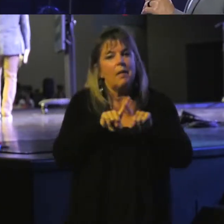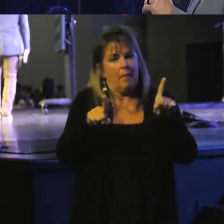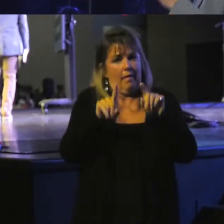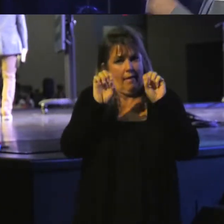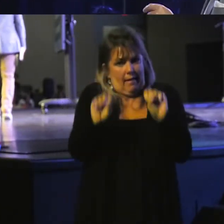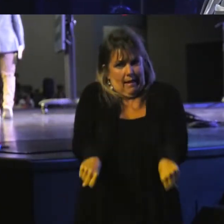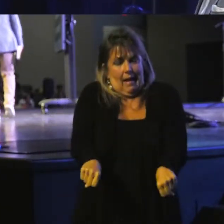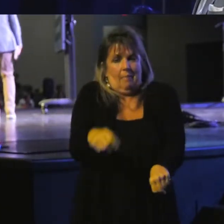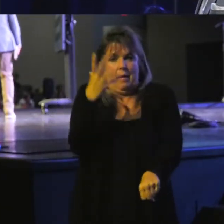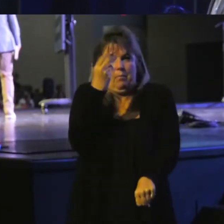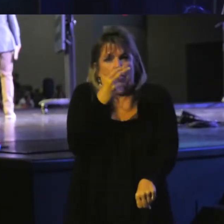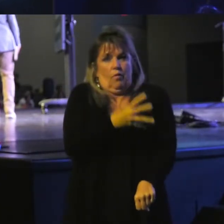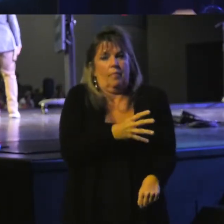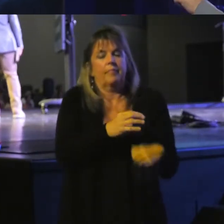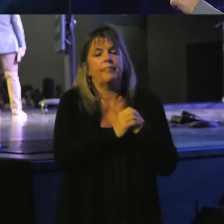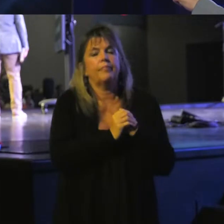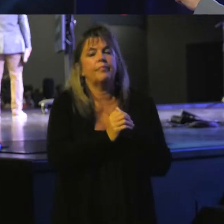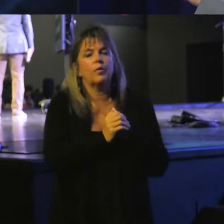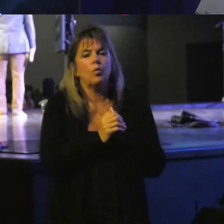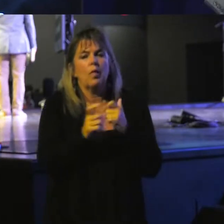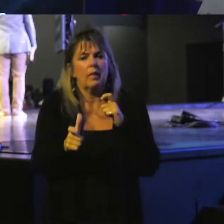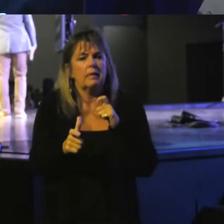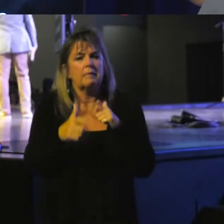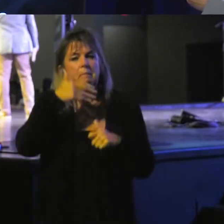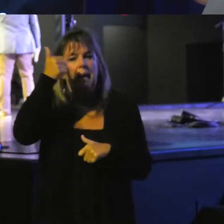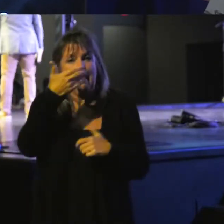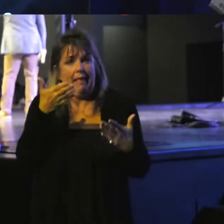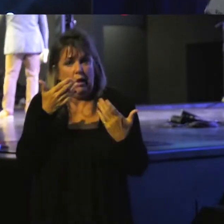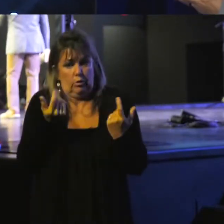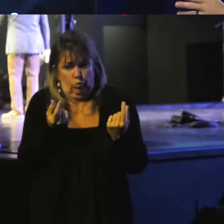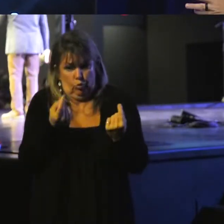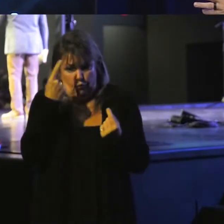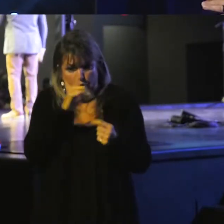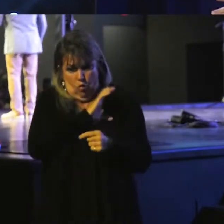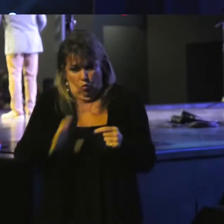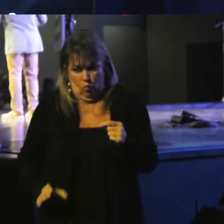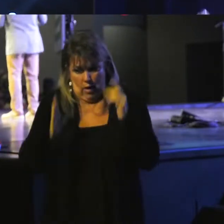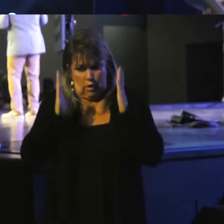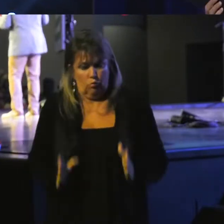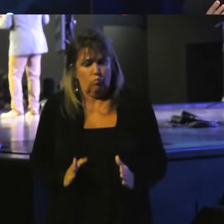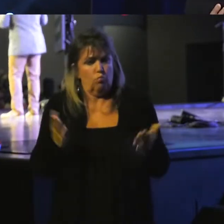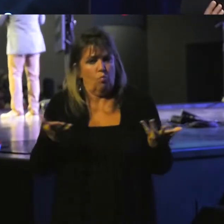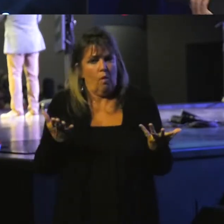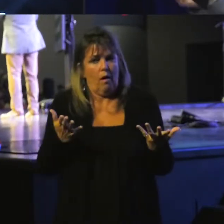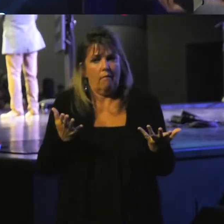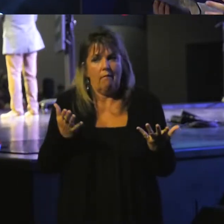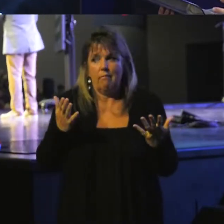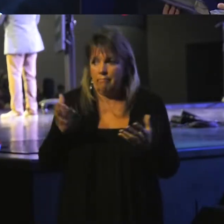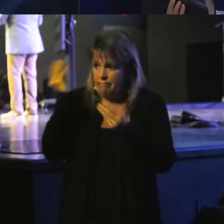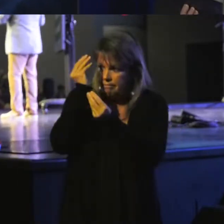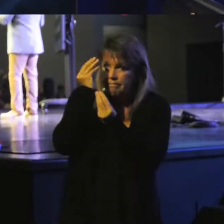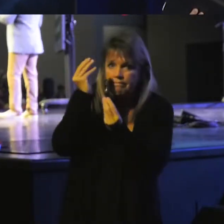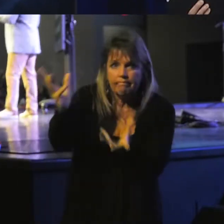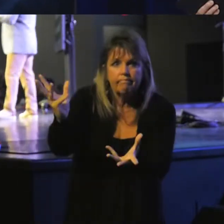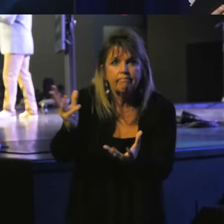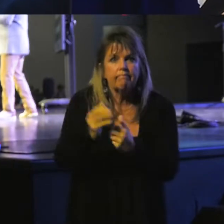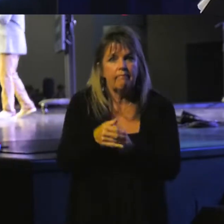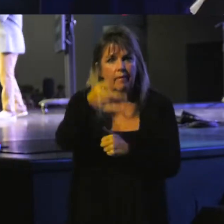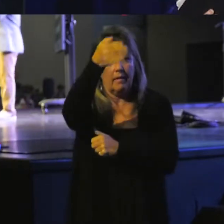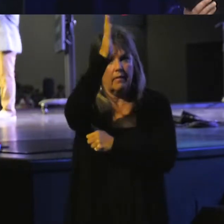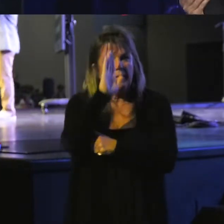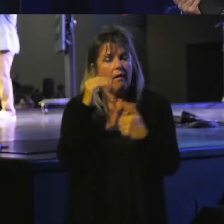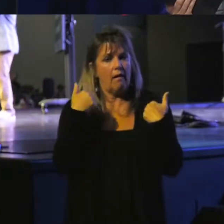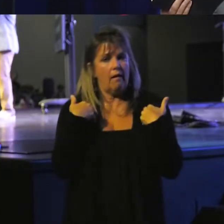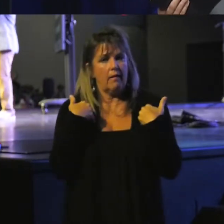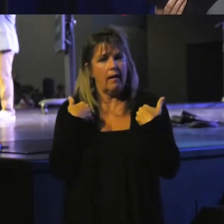beautiful. One of the greatest things you can ever do for a Christian is to let them know that God